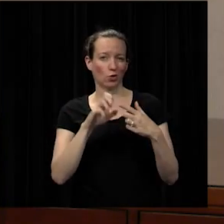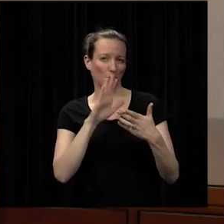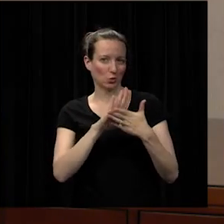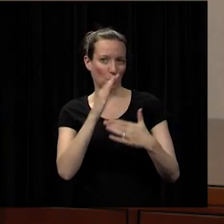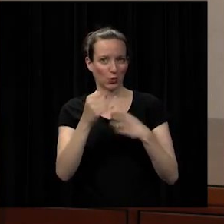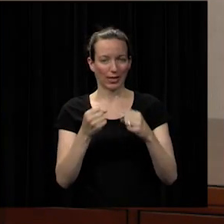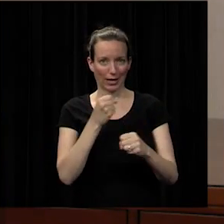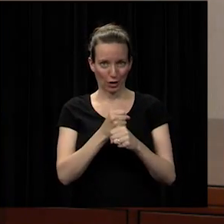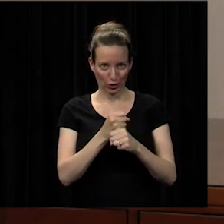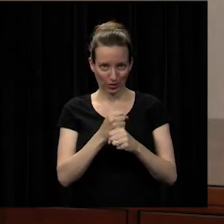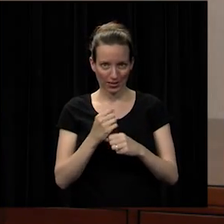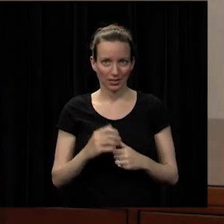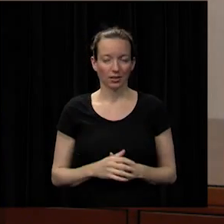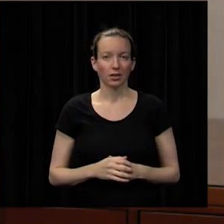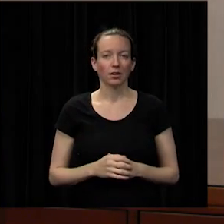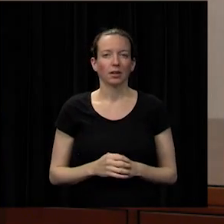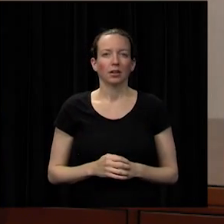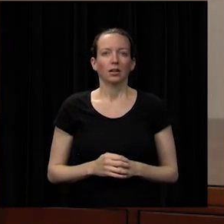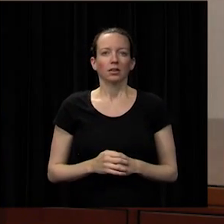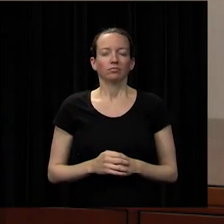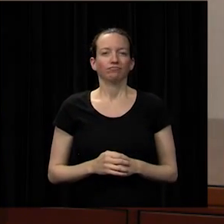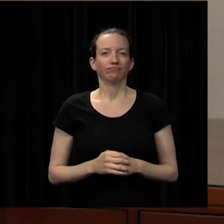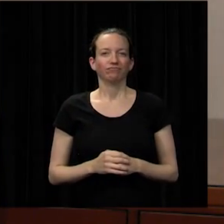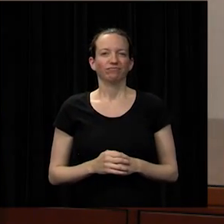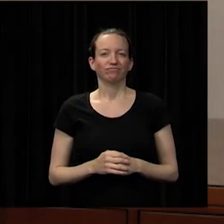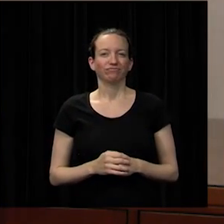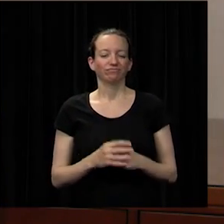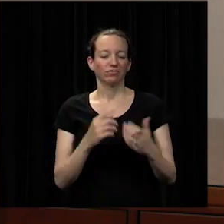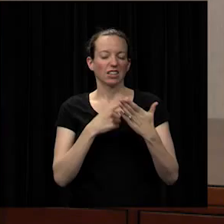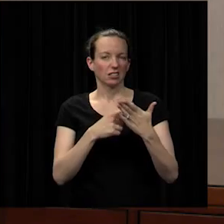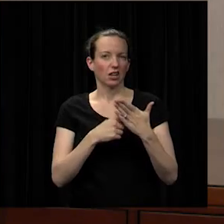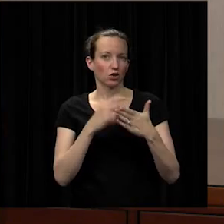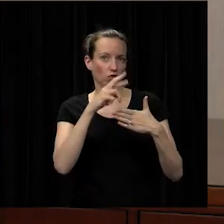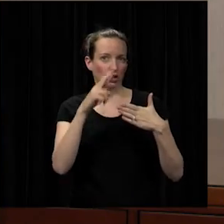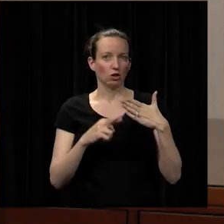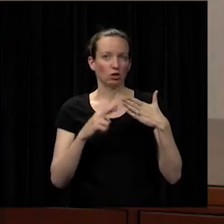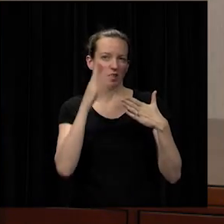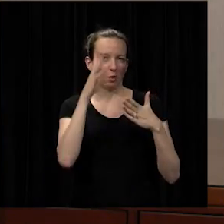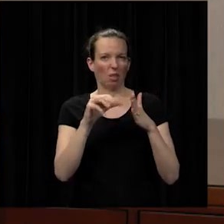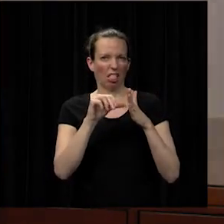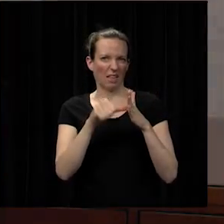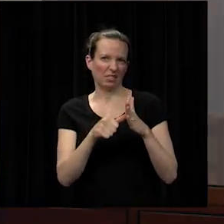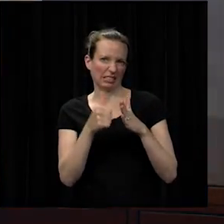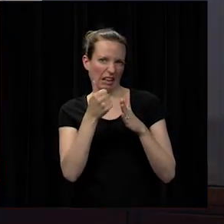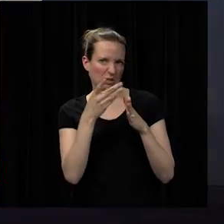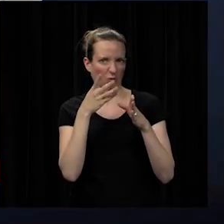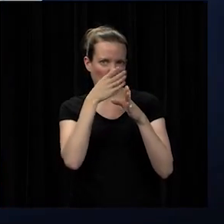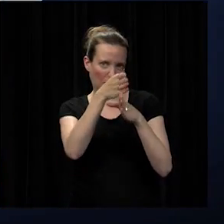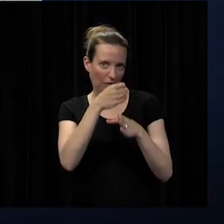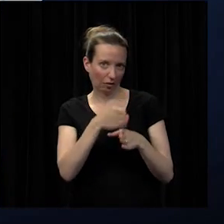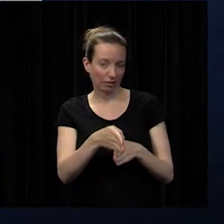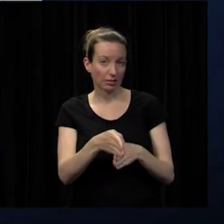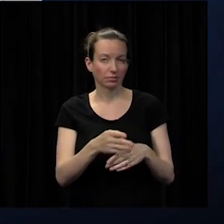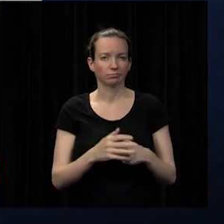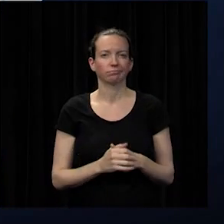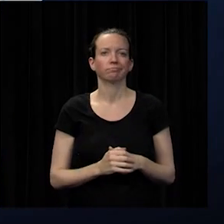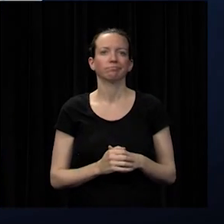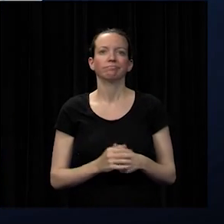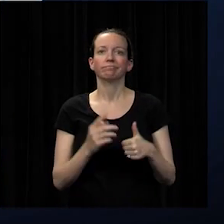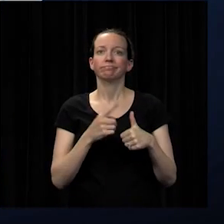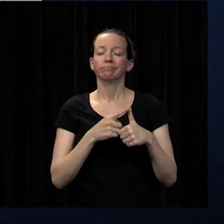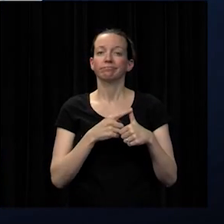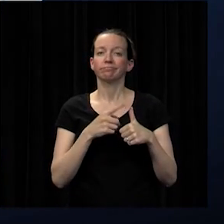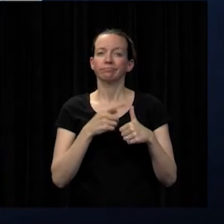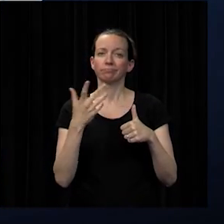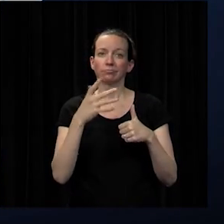as we talk about some of the results i'm going to just highlight a few of those areas for you first of all we remember